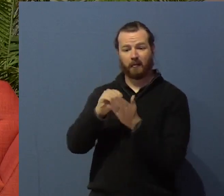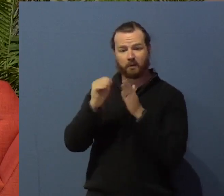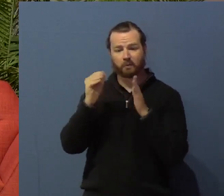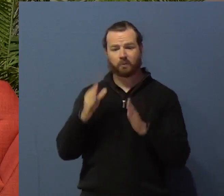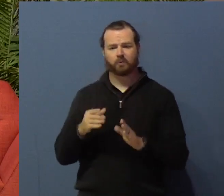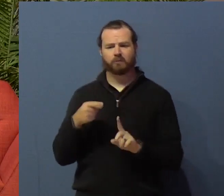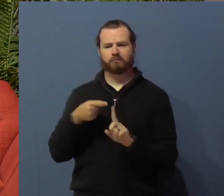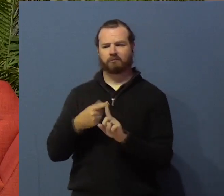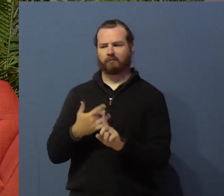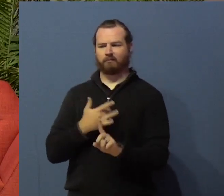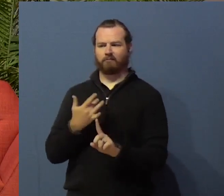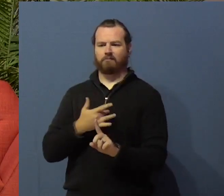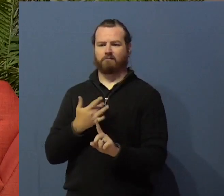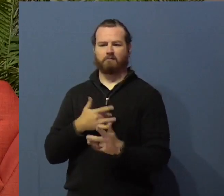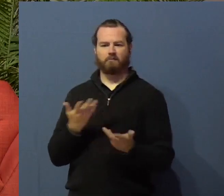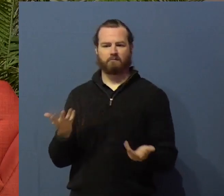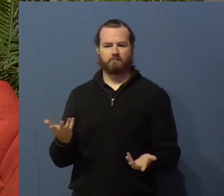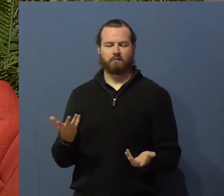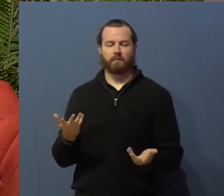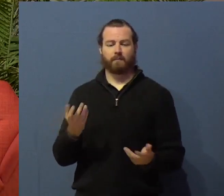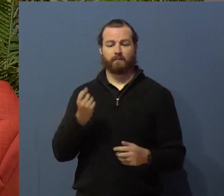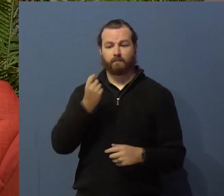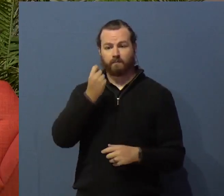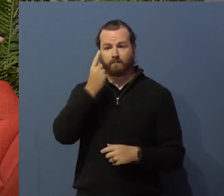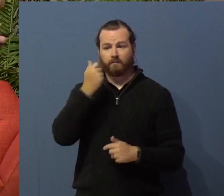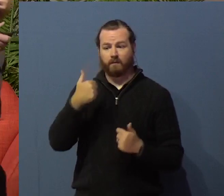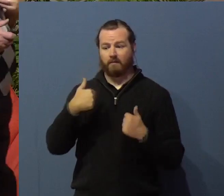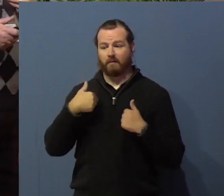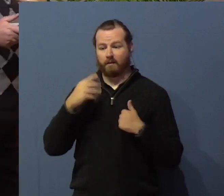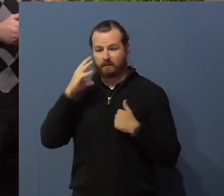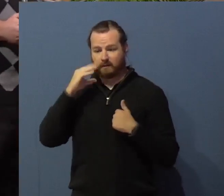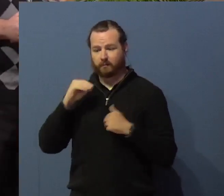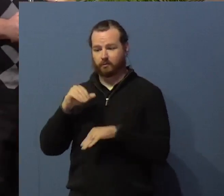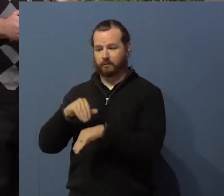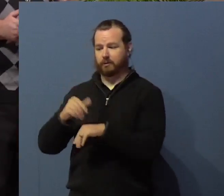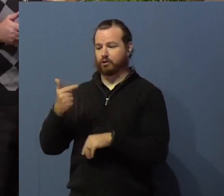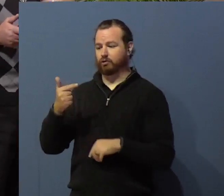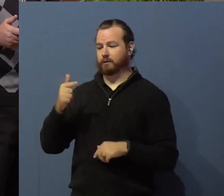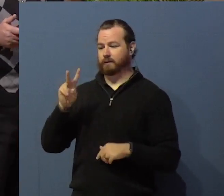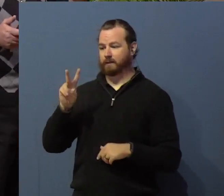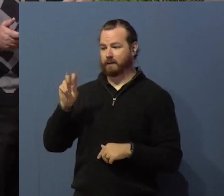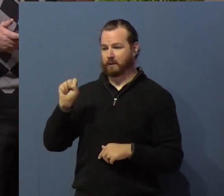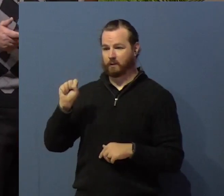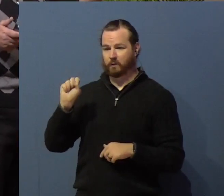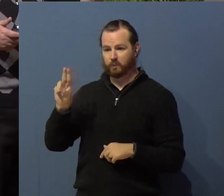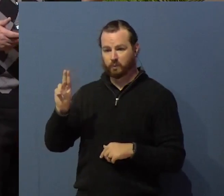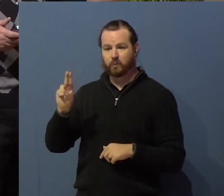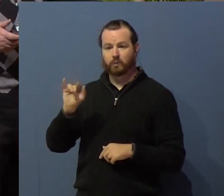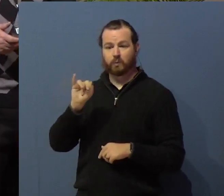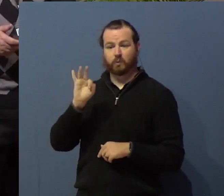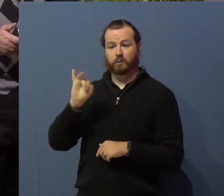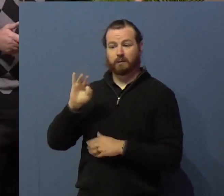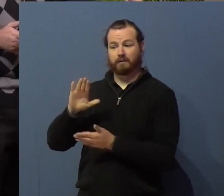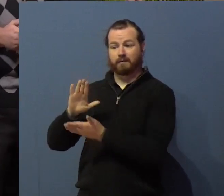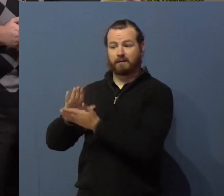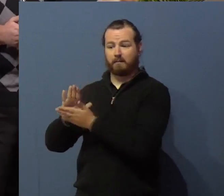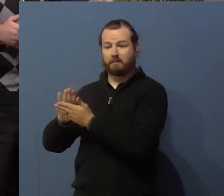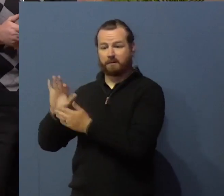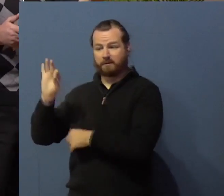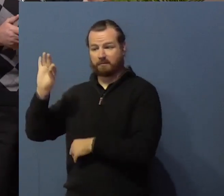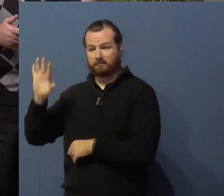pastor who doesn't know, like I have experienced at GVSU. When you have campus pastors who have no experience with people with disabilities,